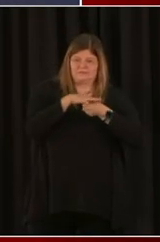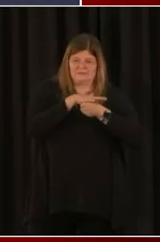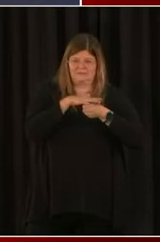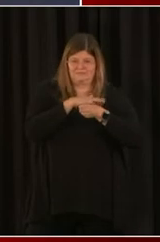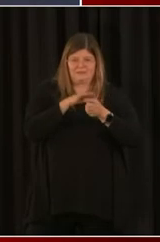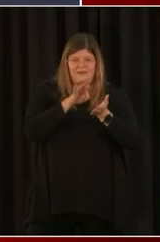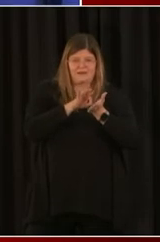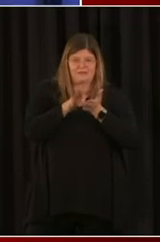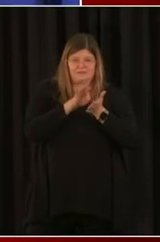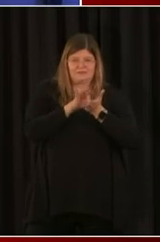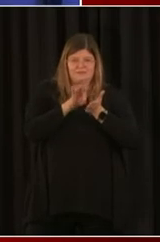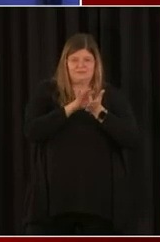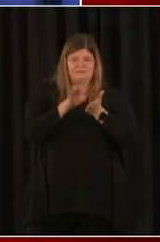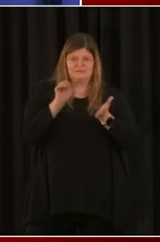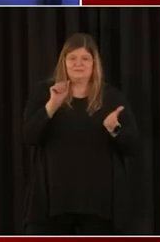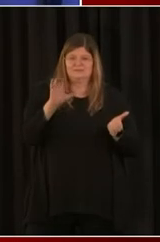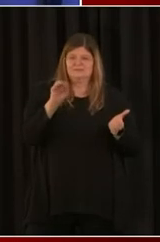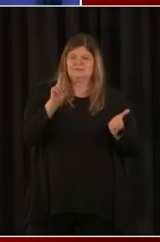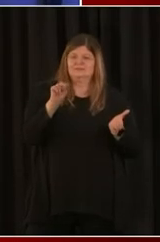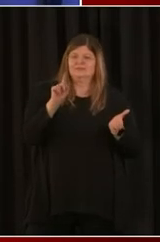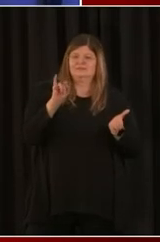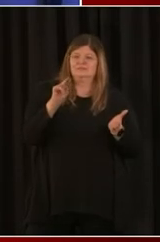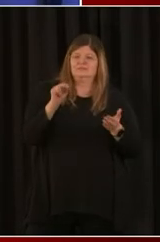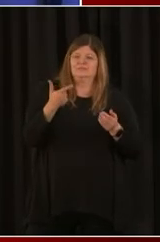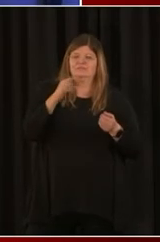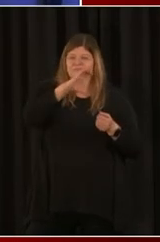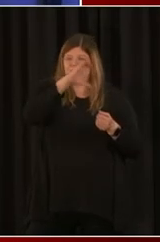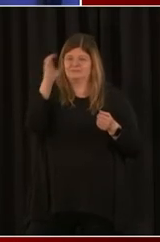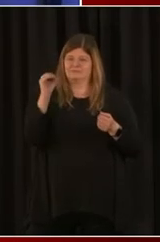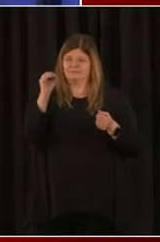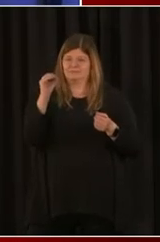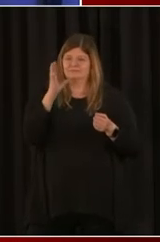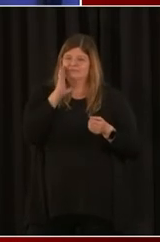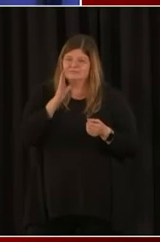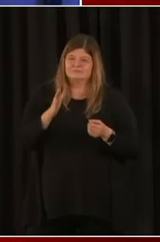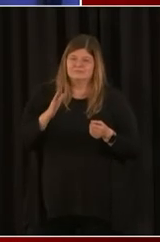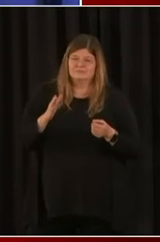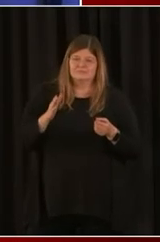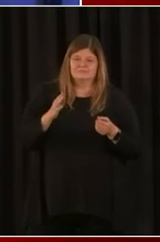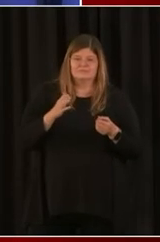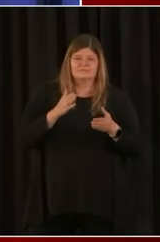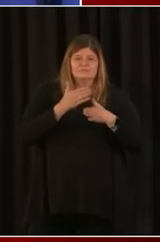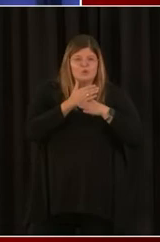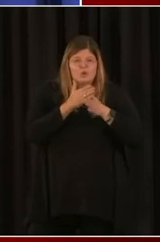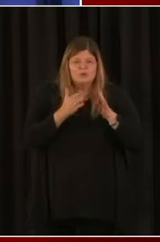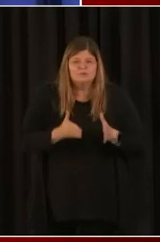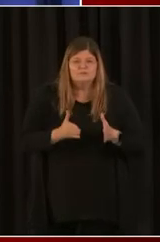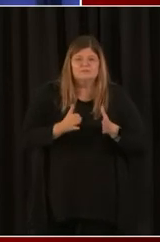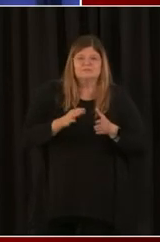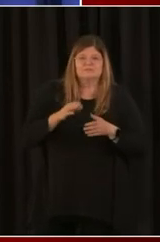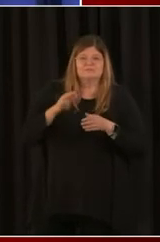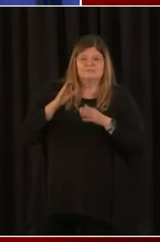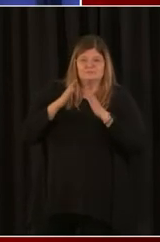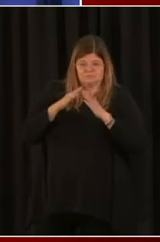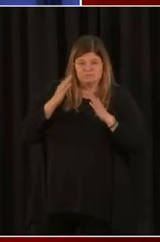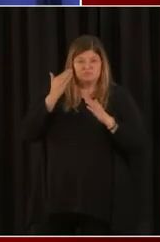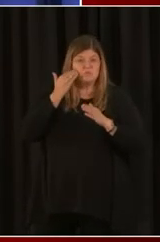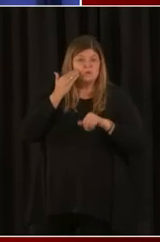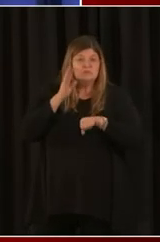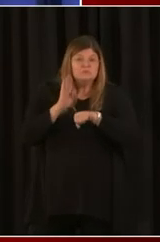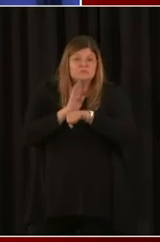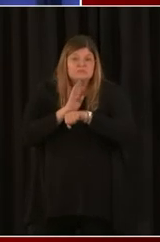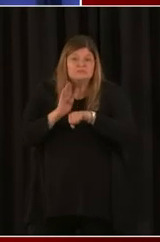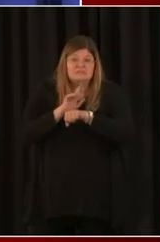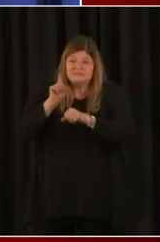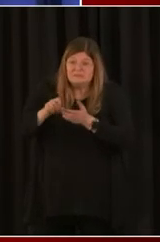dedicated CBE partner in the city. And they realized that businesses needed help, and this was something that they are willing to offer for free. Now,